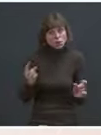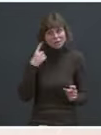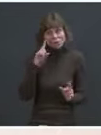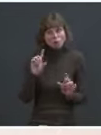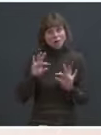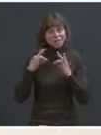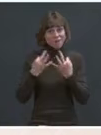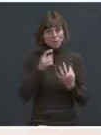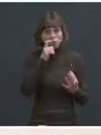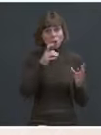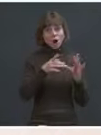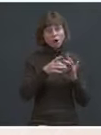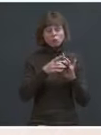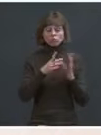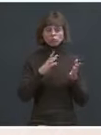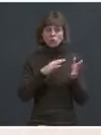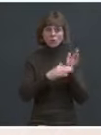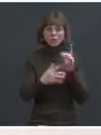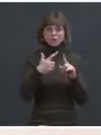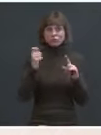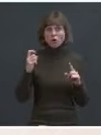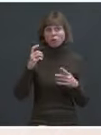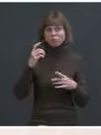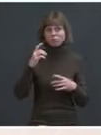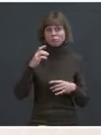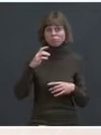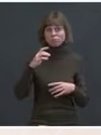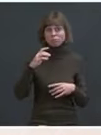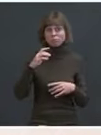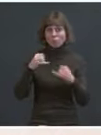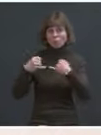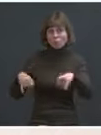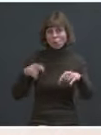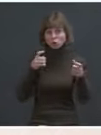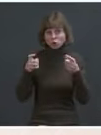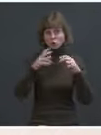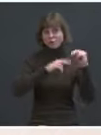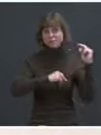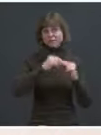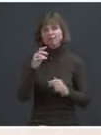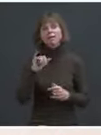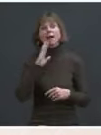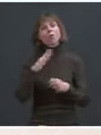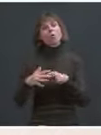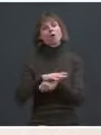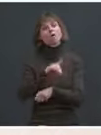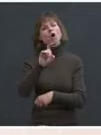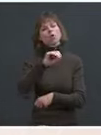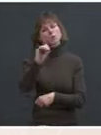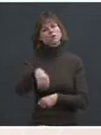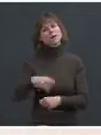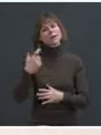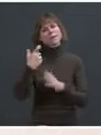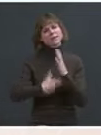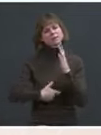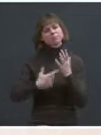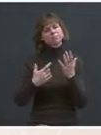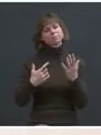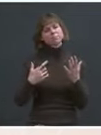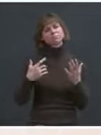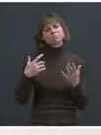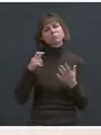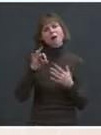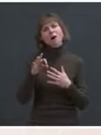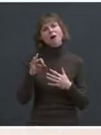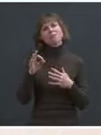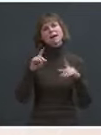facilities. Their proposal and agreement would cover 100% of the expense of the testing, isolation, and quarantine. But